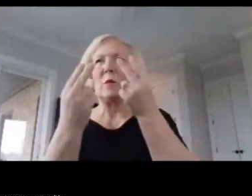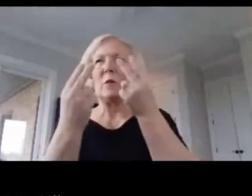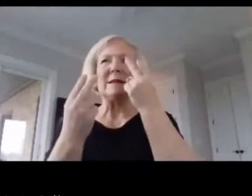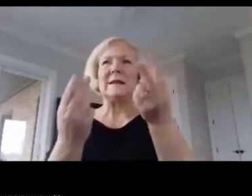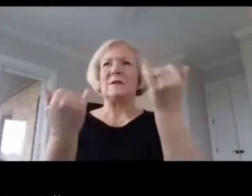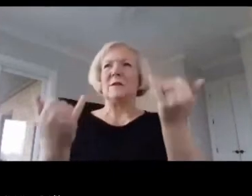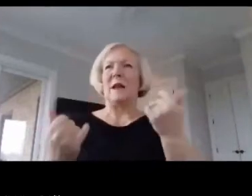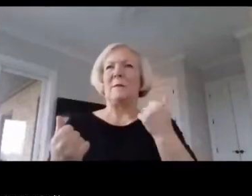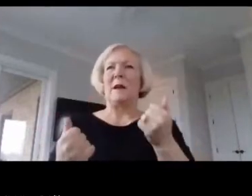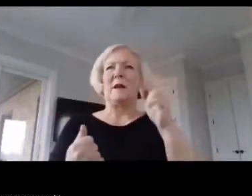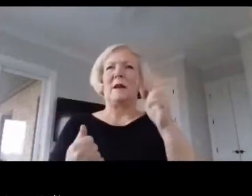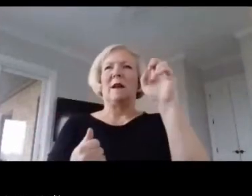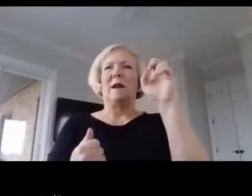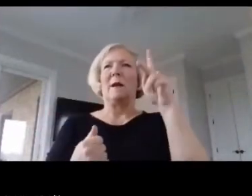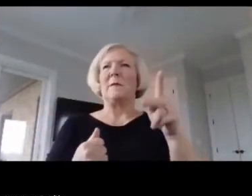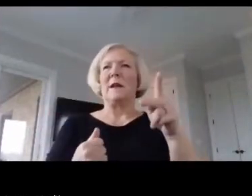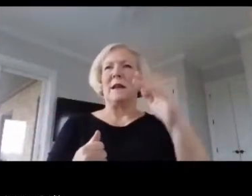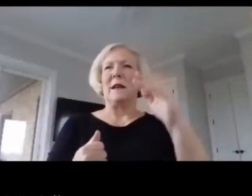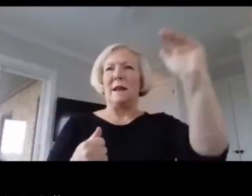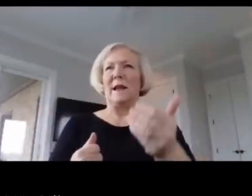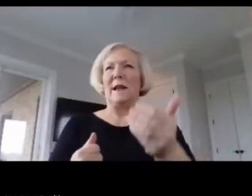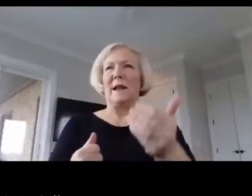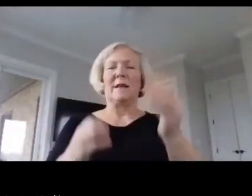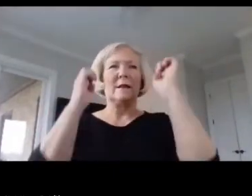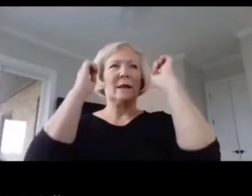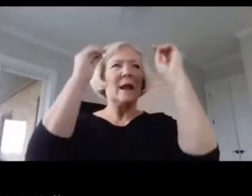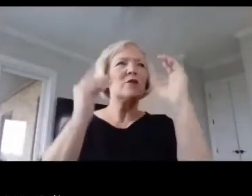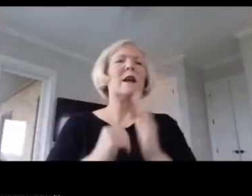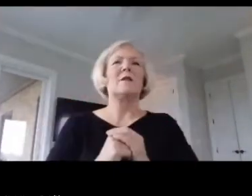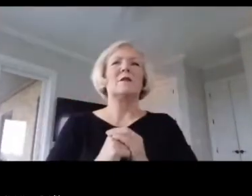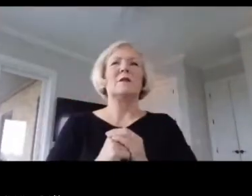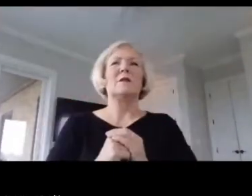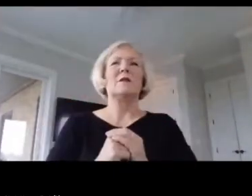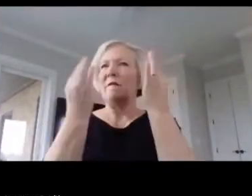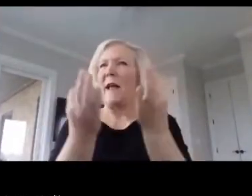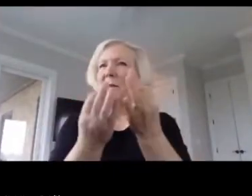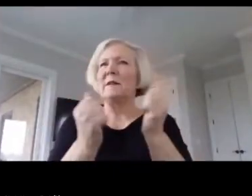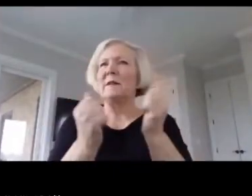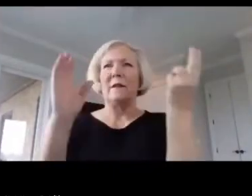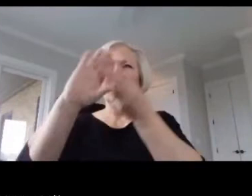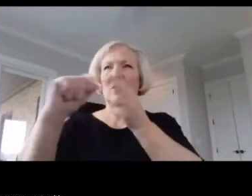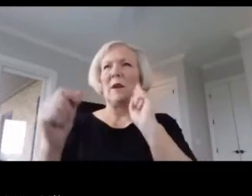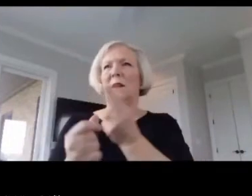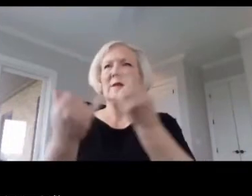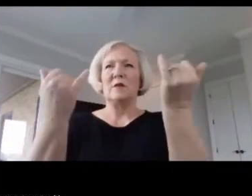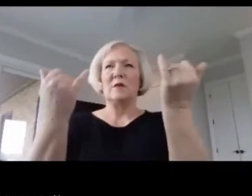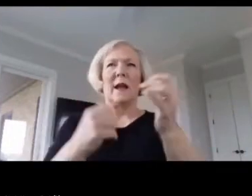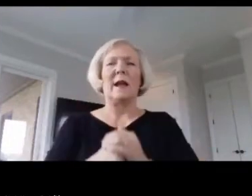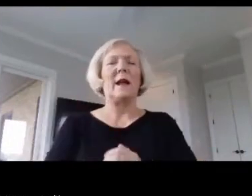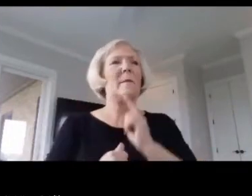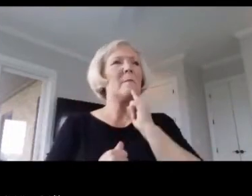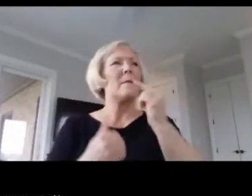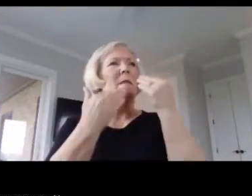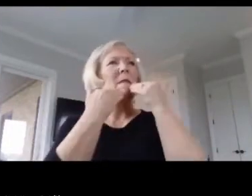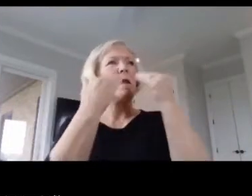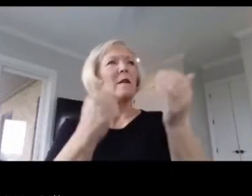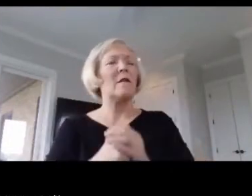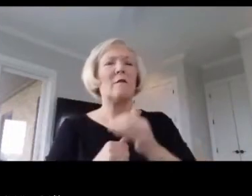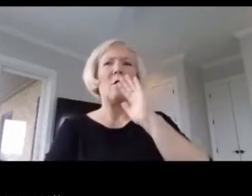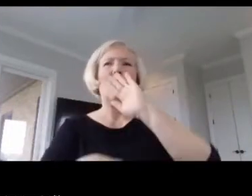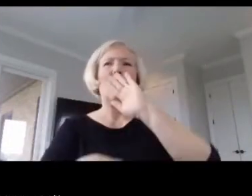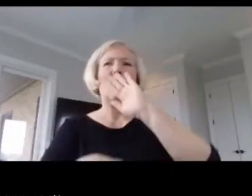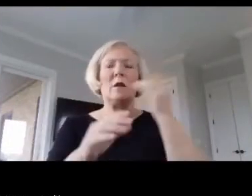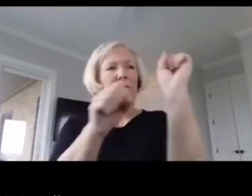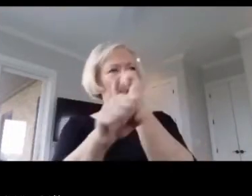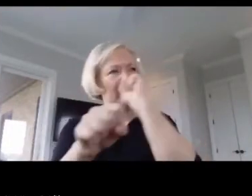the VIP guests and educators and families that have joined us today. And I'm grateful for all the tireless